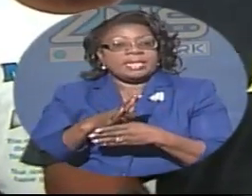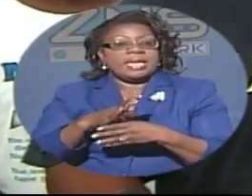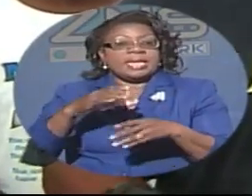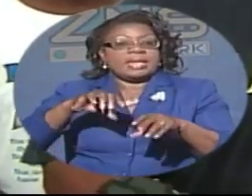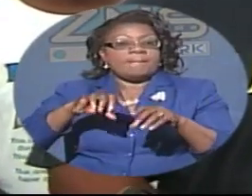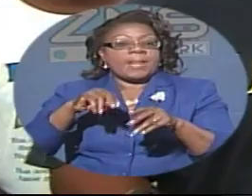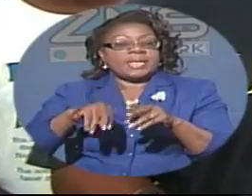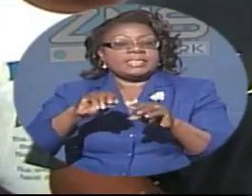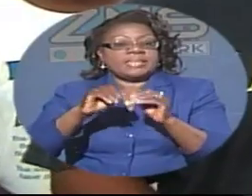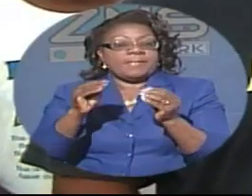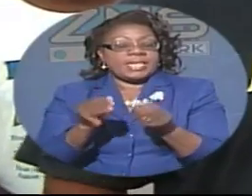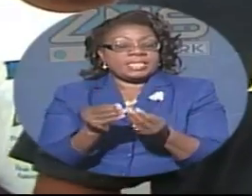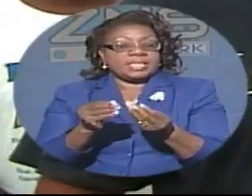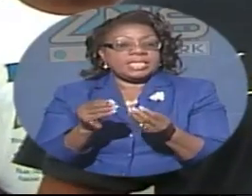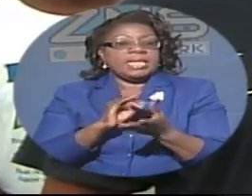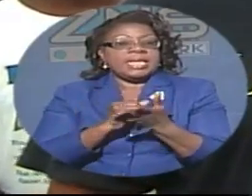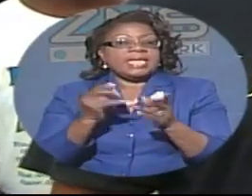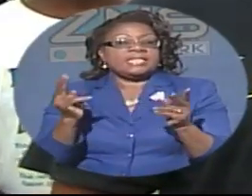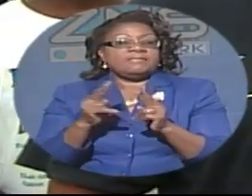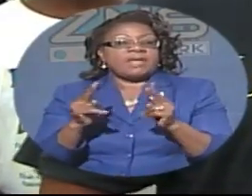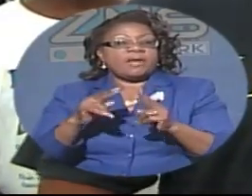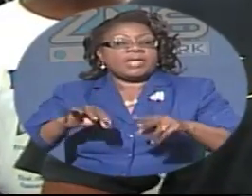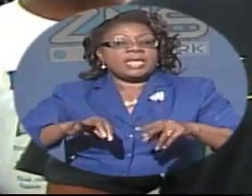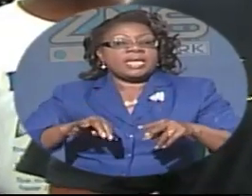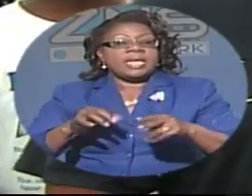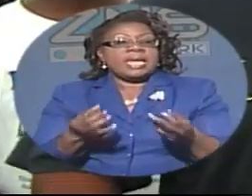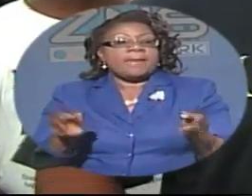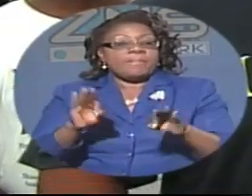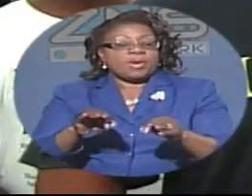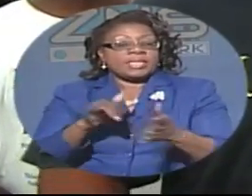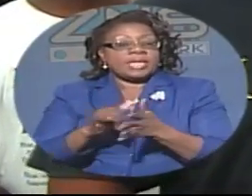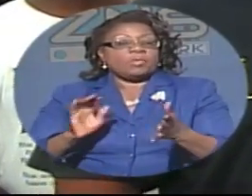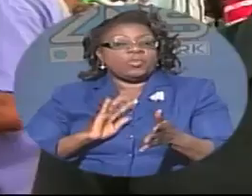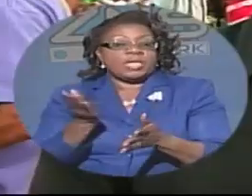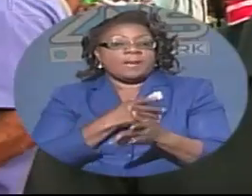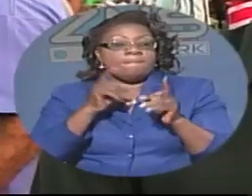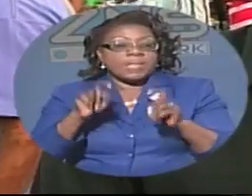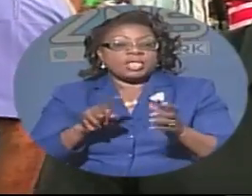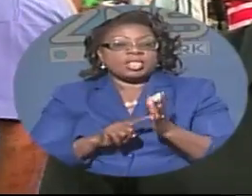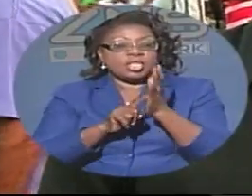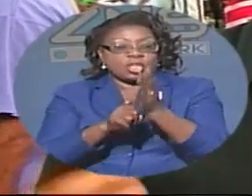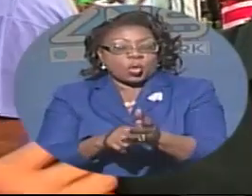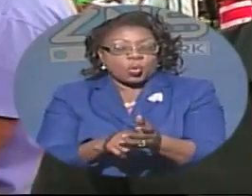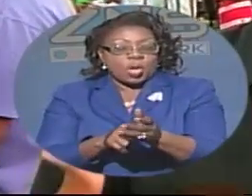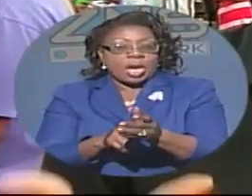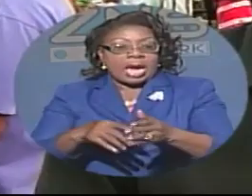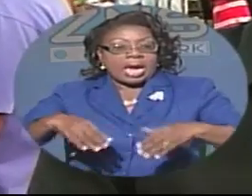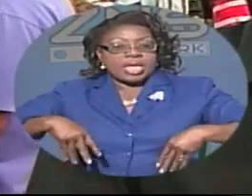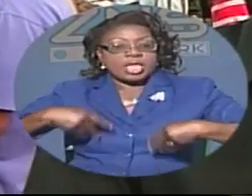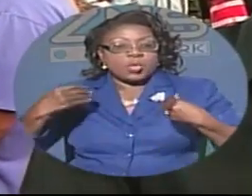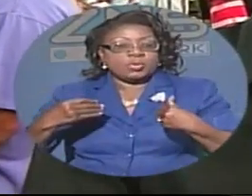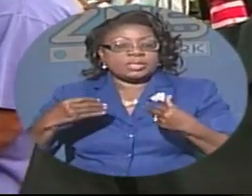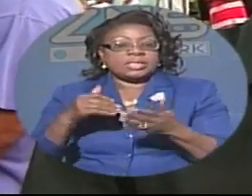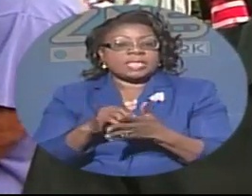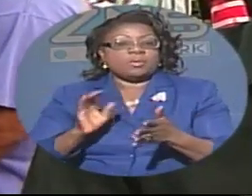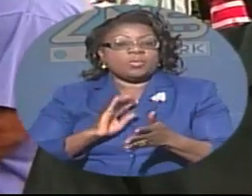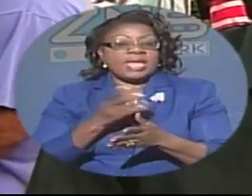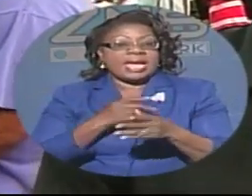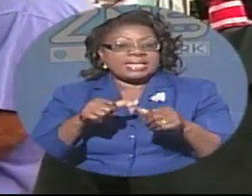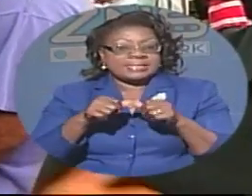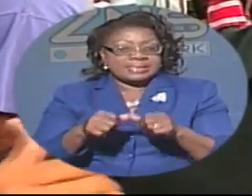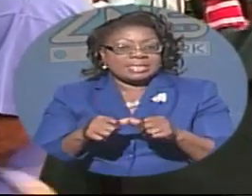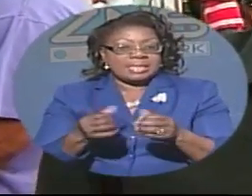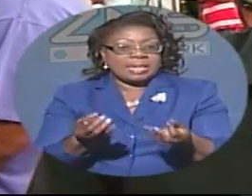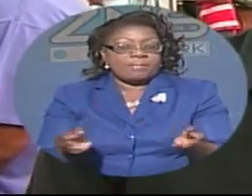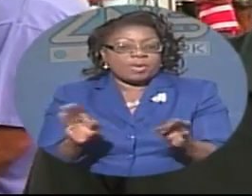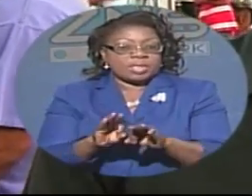i felt that it's very important for us to get to our youth to show our youth that we are still leaders i heard about it on the junk canoe show talk show yesterday